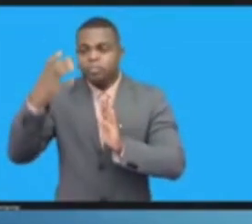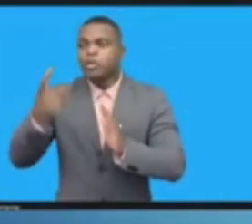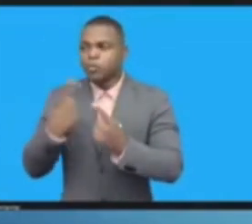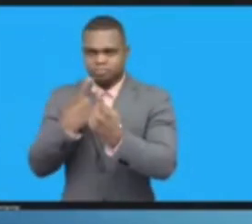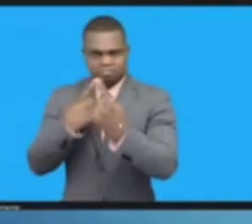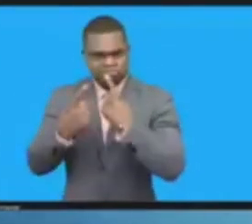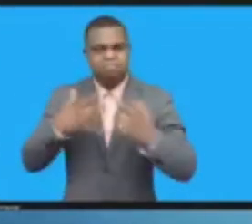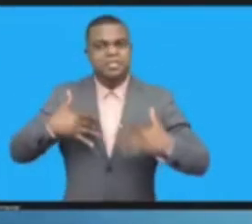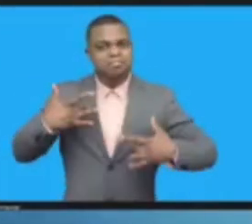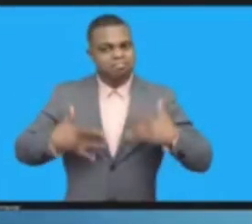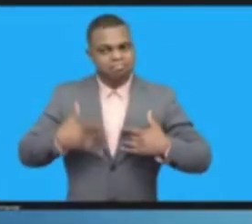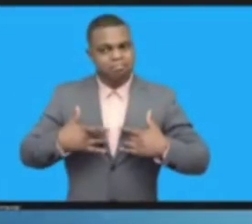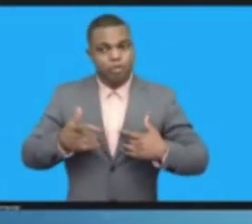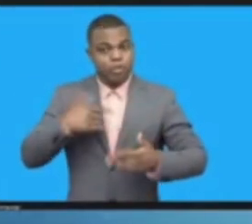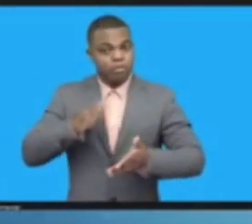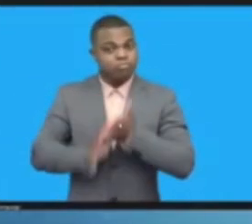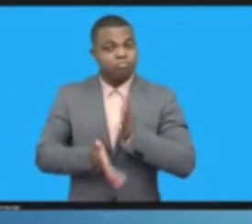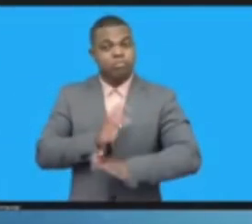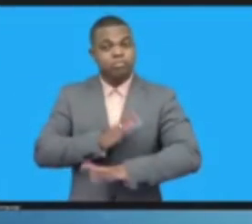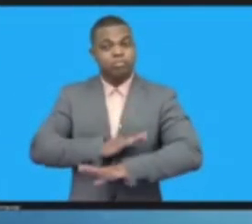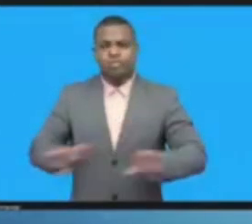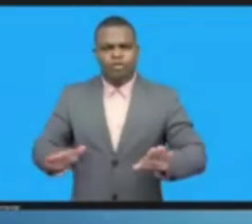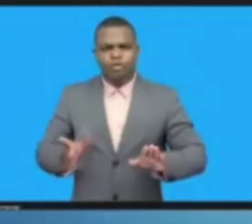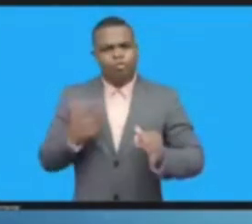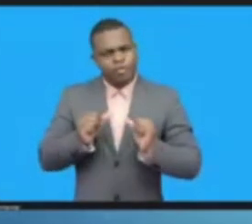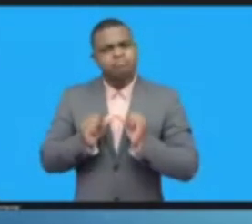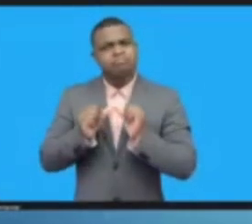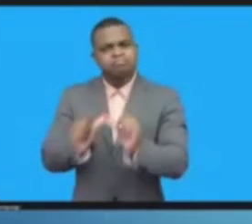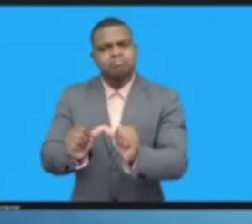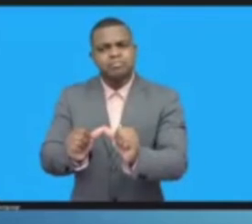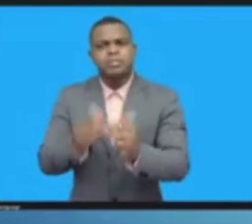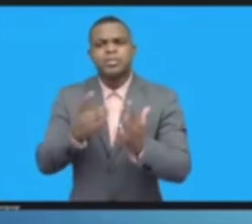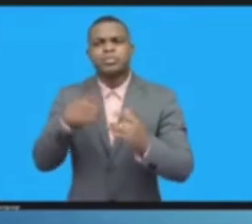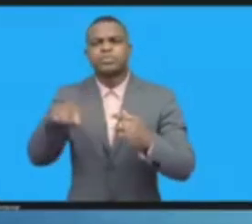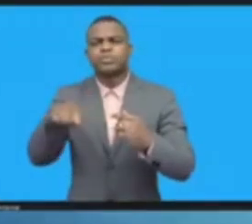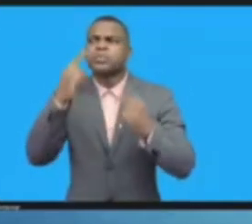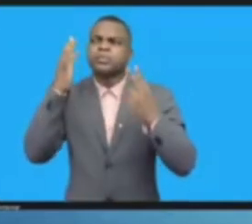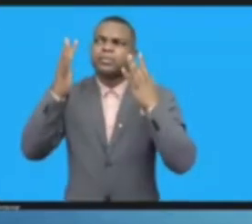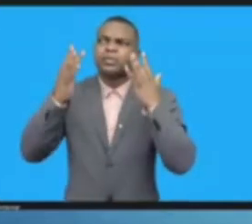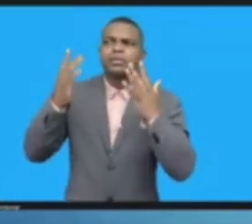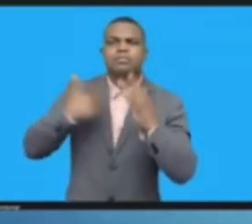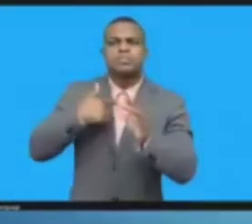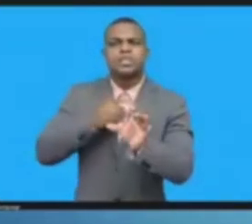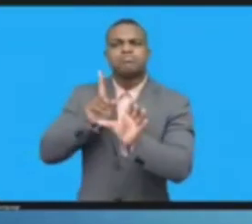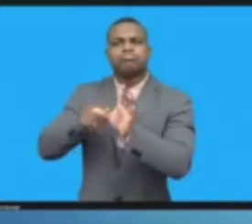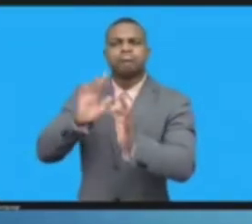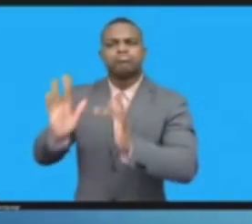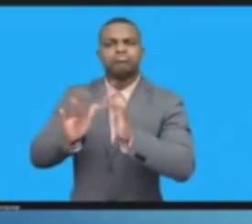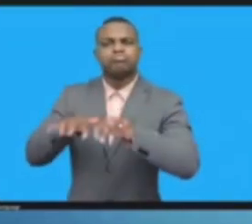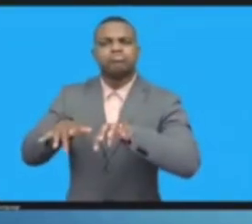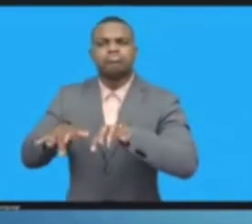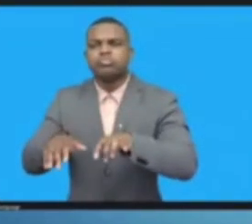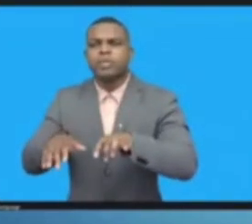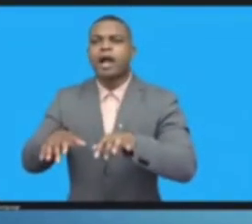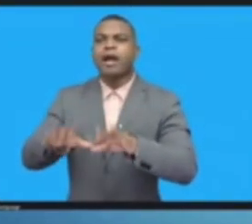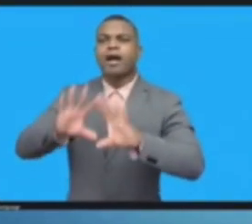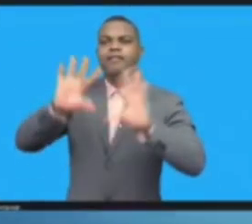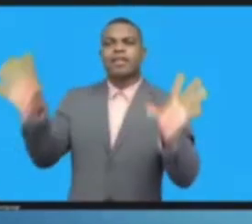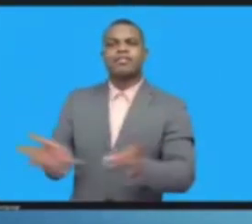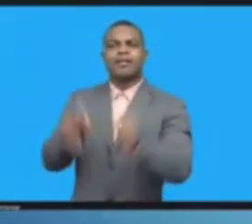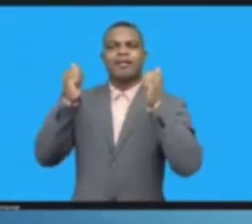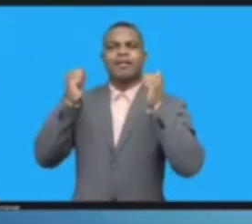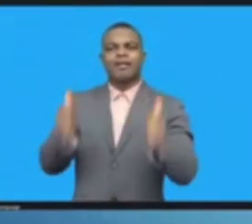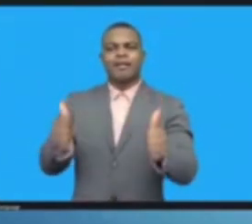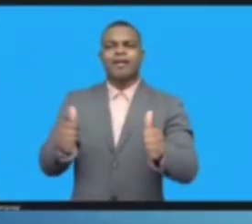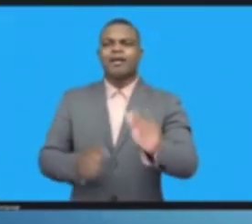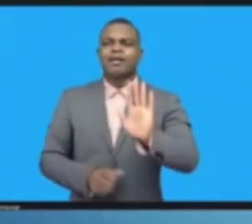and domain names and other things are actually in English. Less than 20% of all people in the world speaks English. Our next big